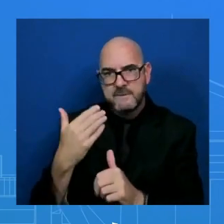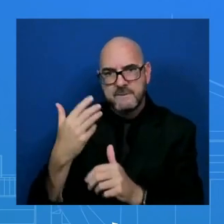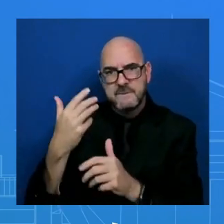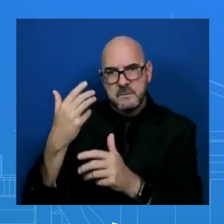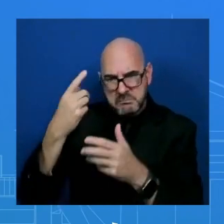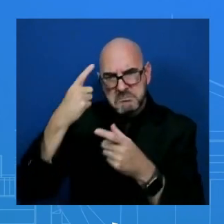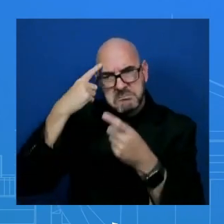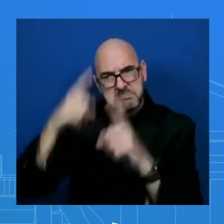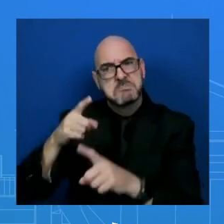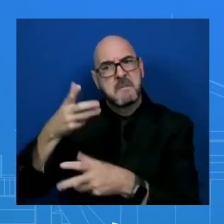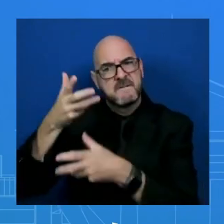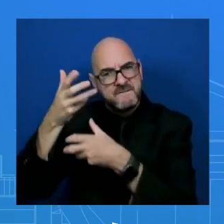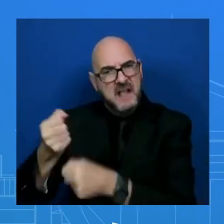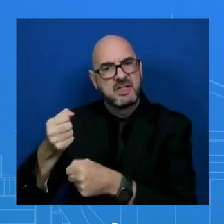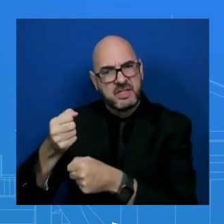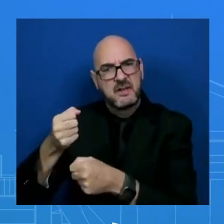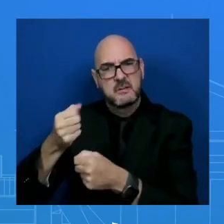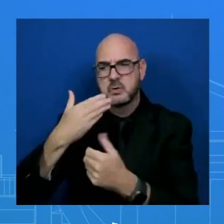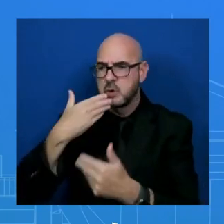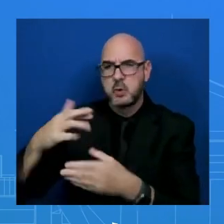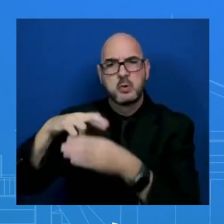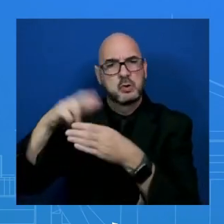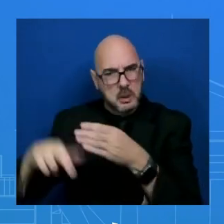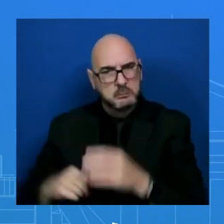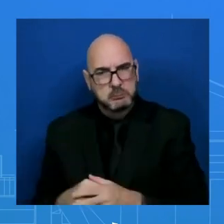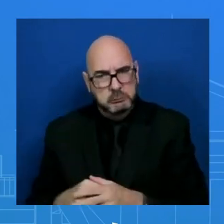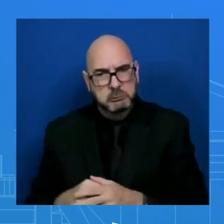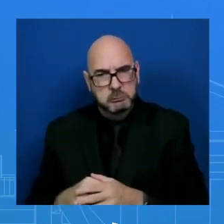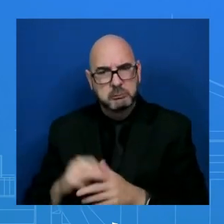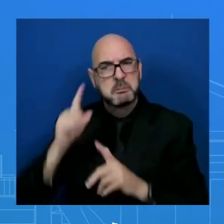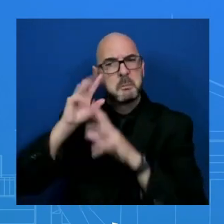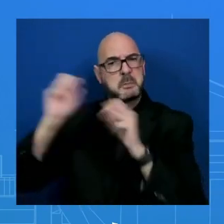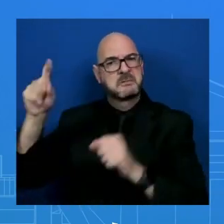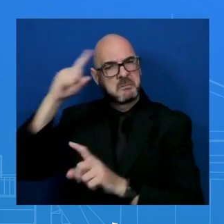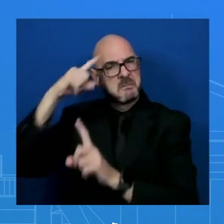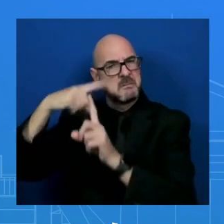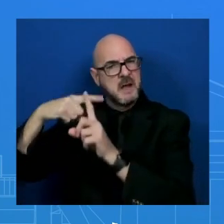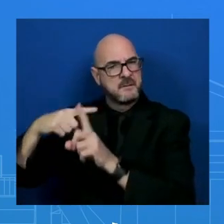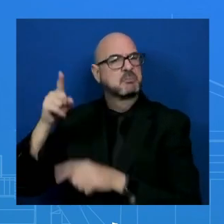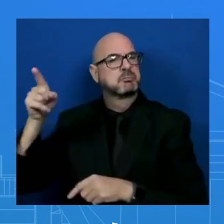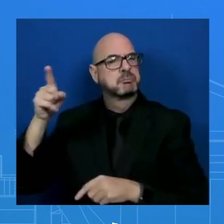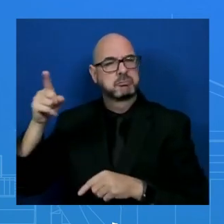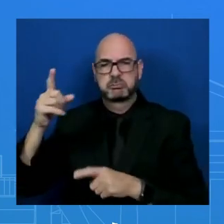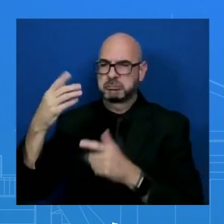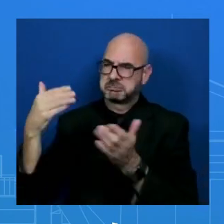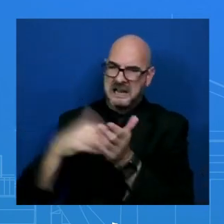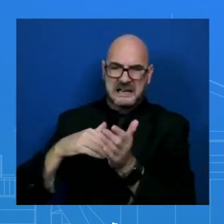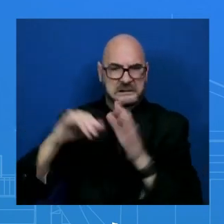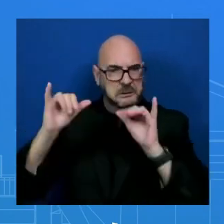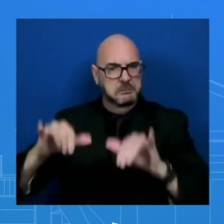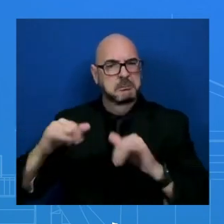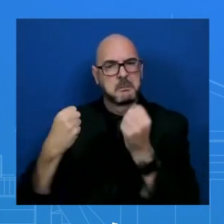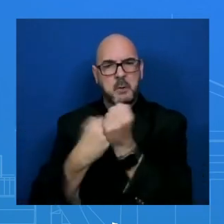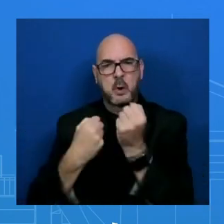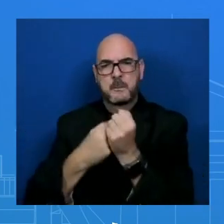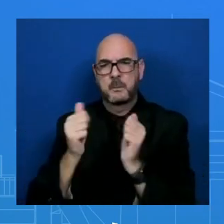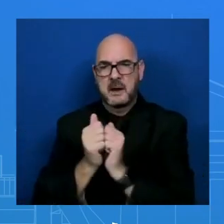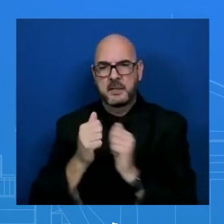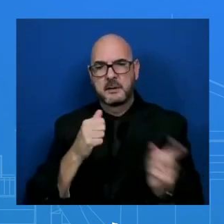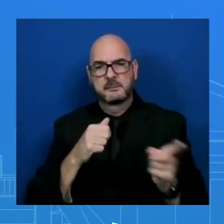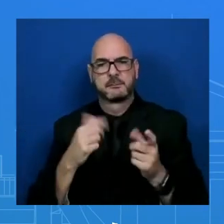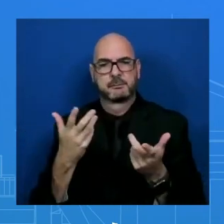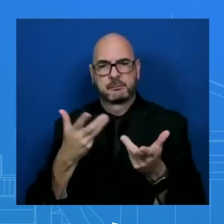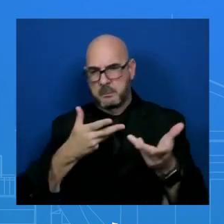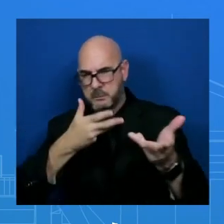so he's going to remain optimistic. He believes, again, in collective bargaining, and that's what we hope to see, that both sides continue to have that conversation. How being